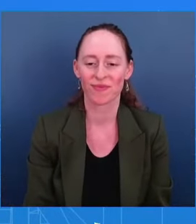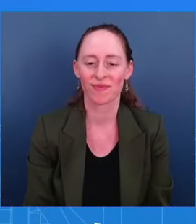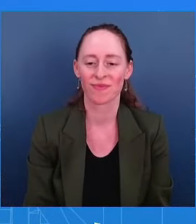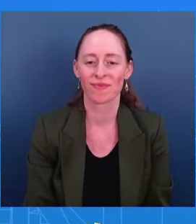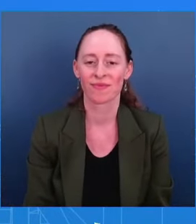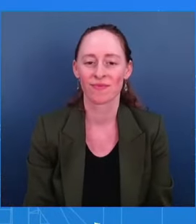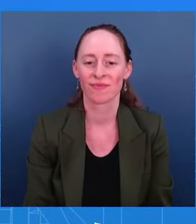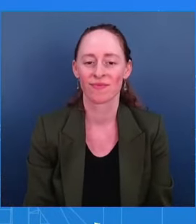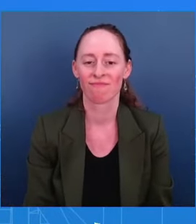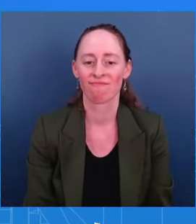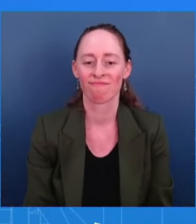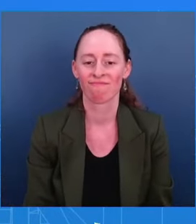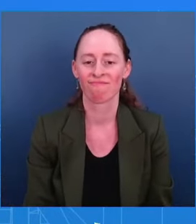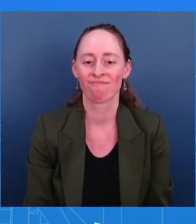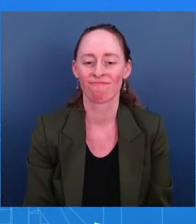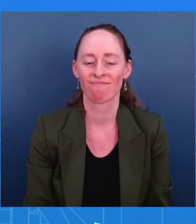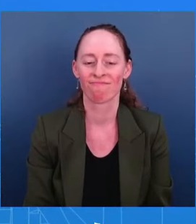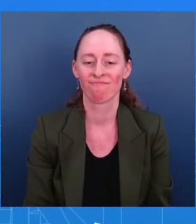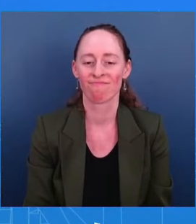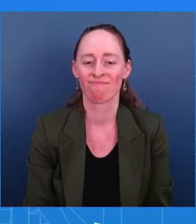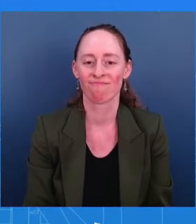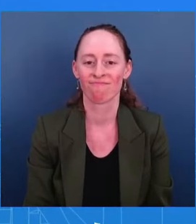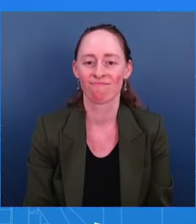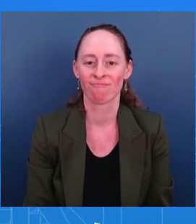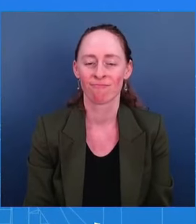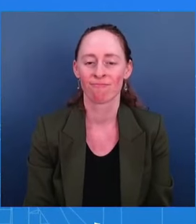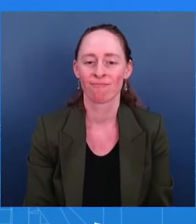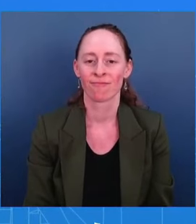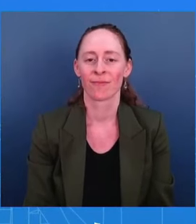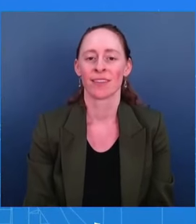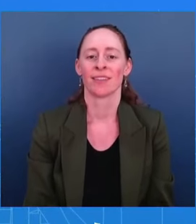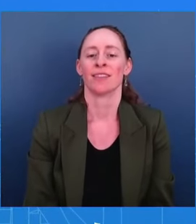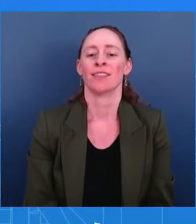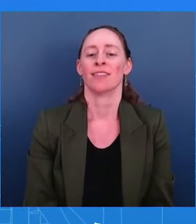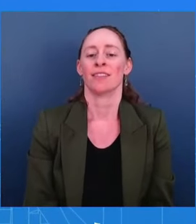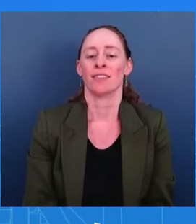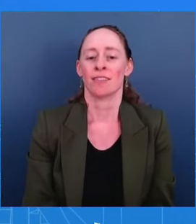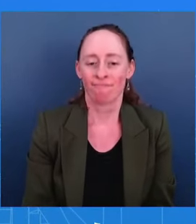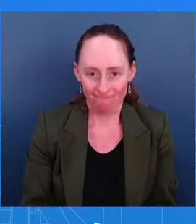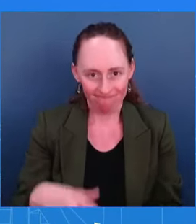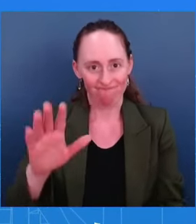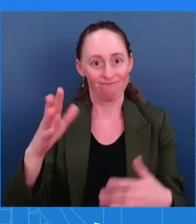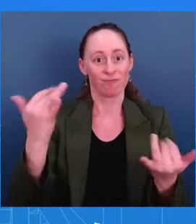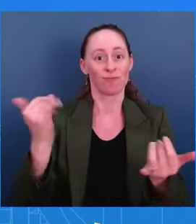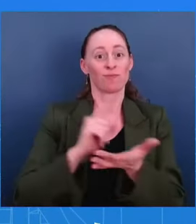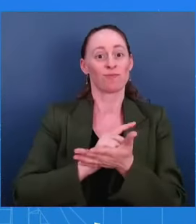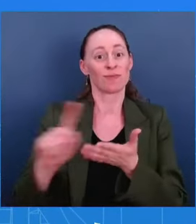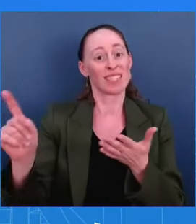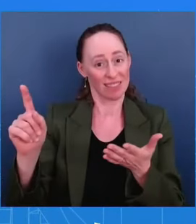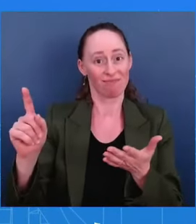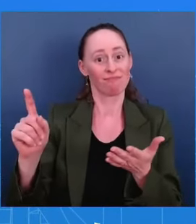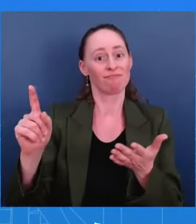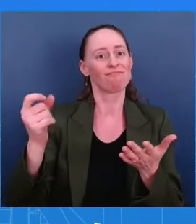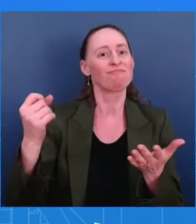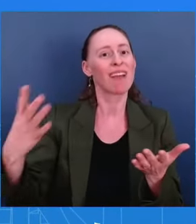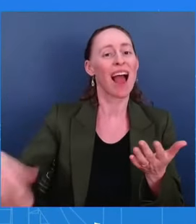So this week, kids across the country are heading back to school for the new school year.